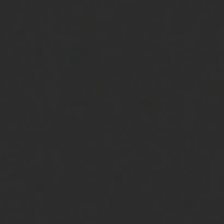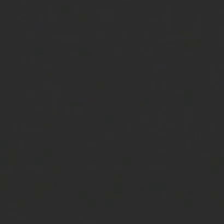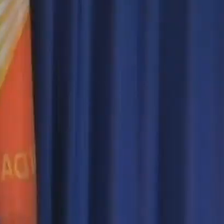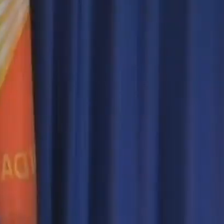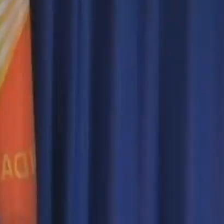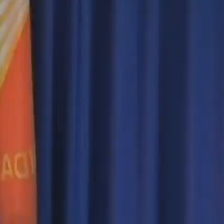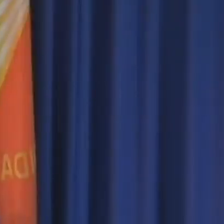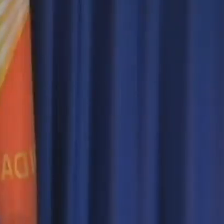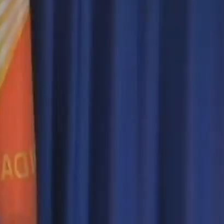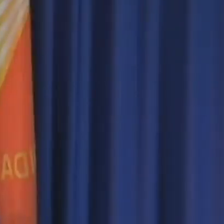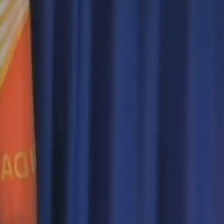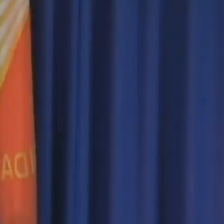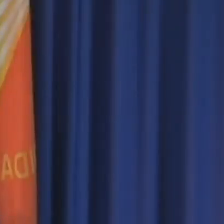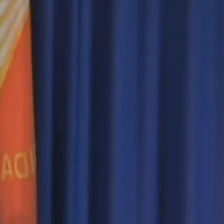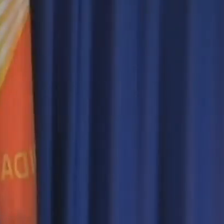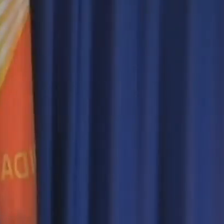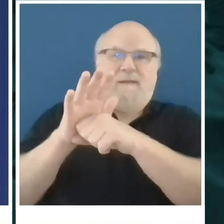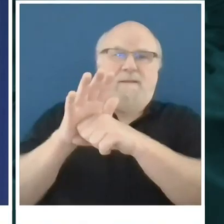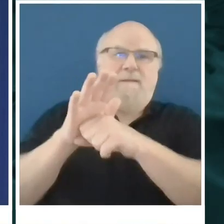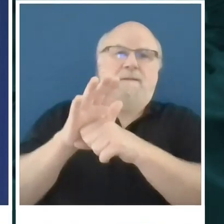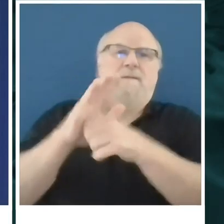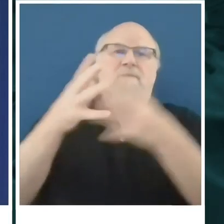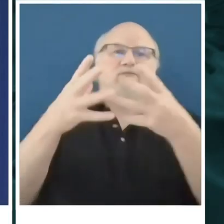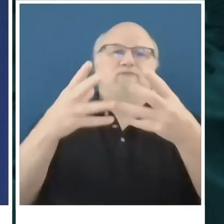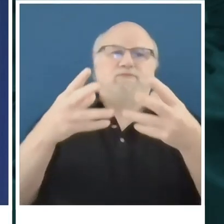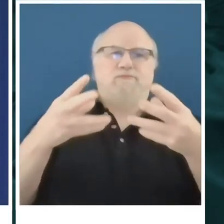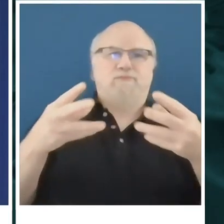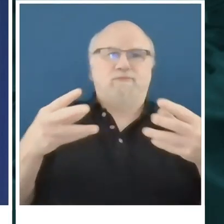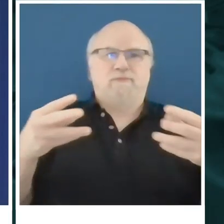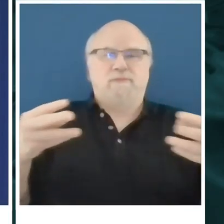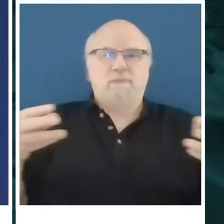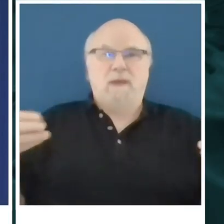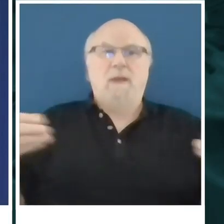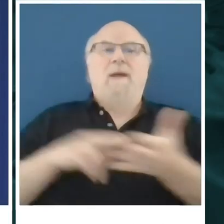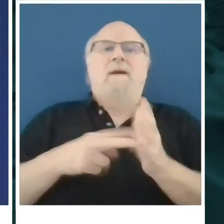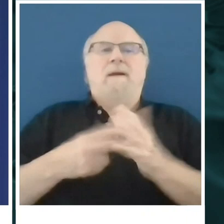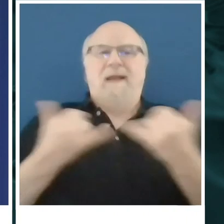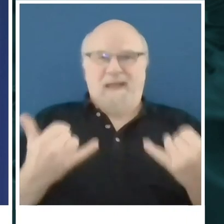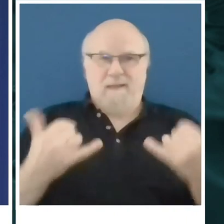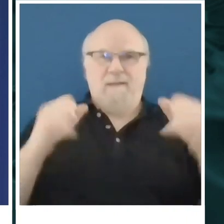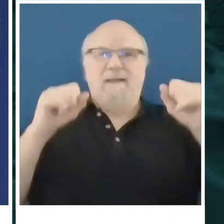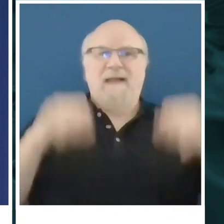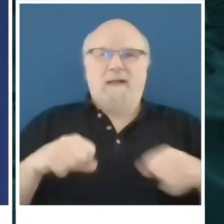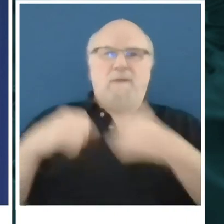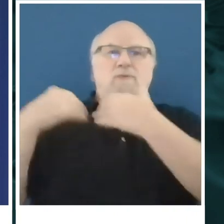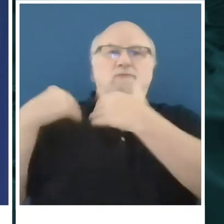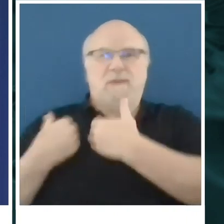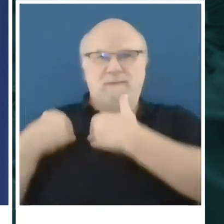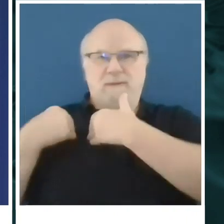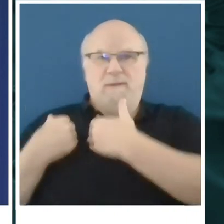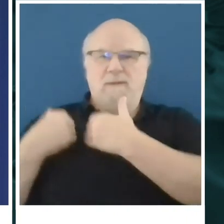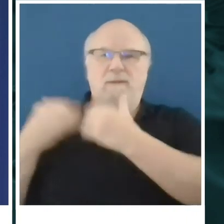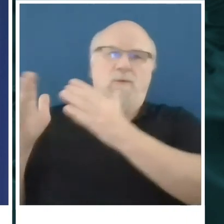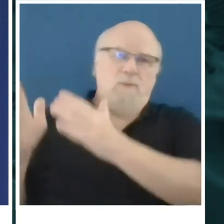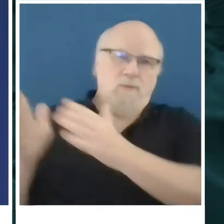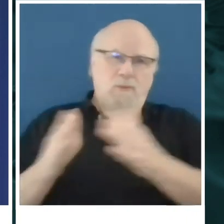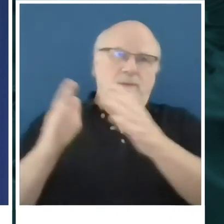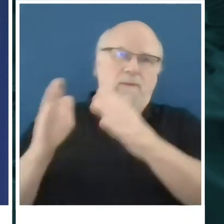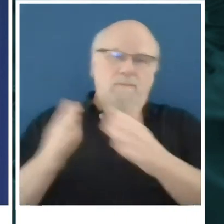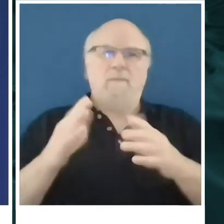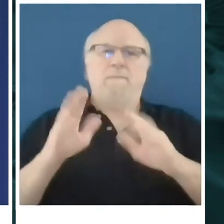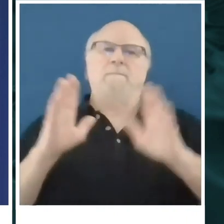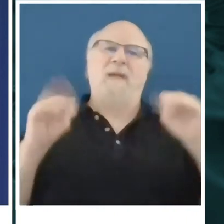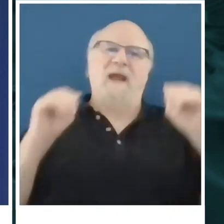And that means we can begin looking at responsible and incremental ways to get back to work. As discussed in recent days,